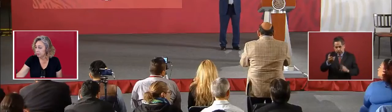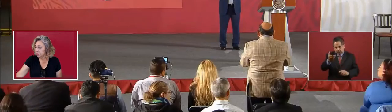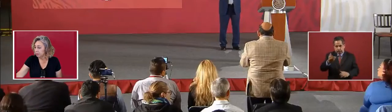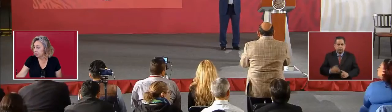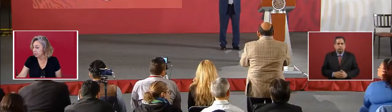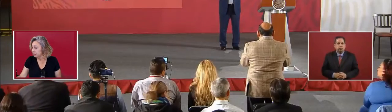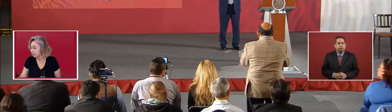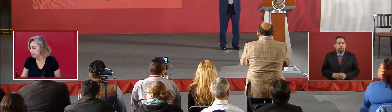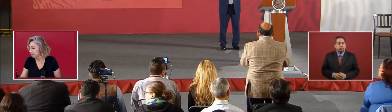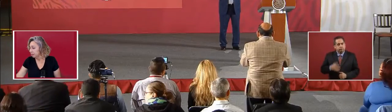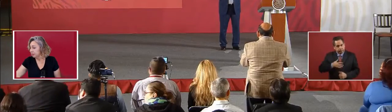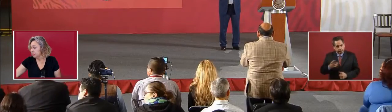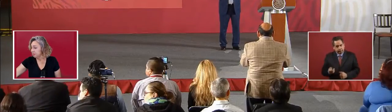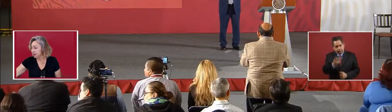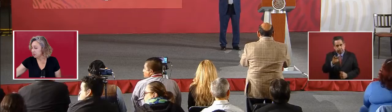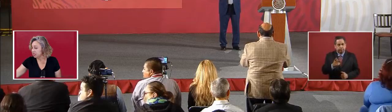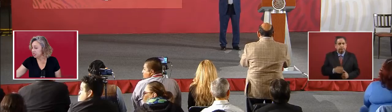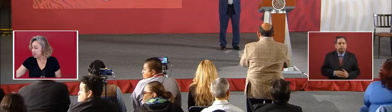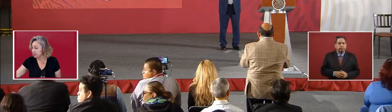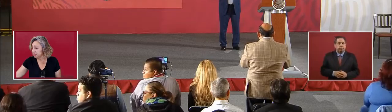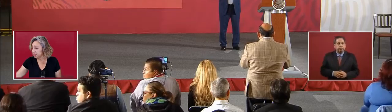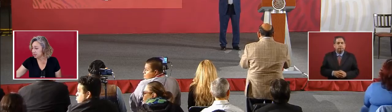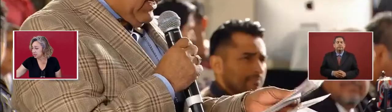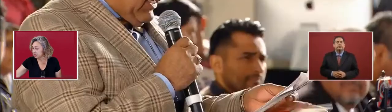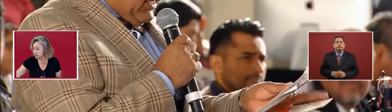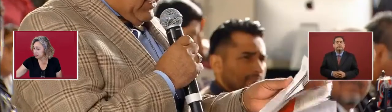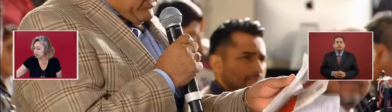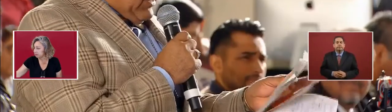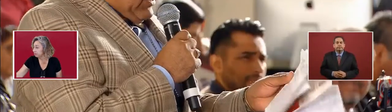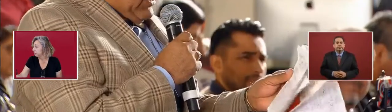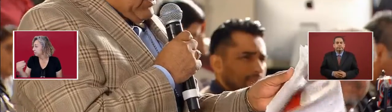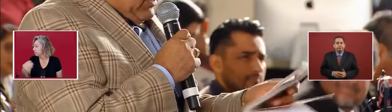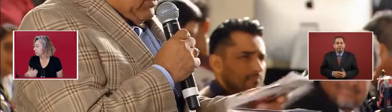My question is this.